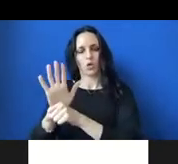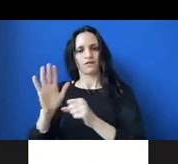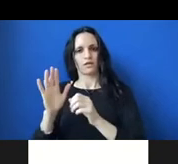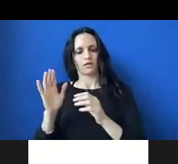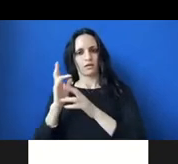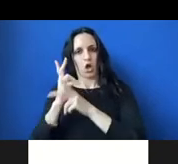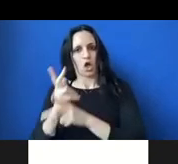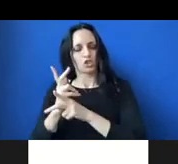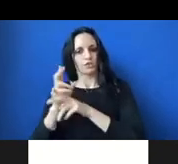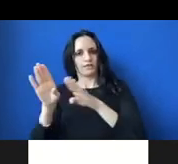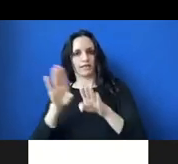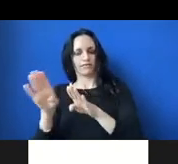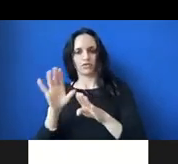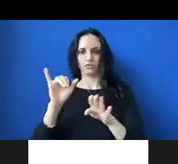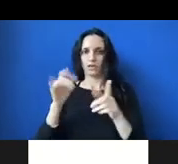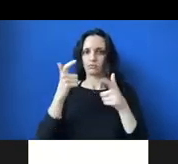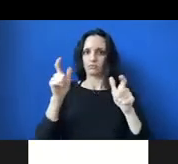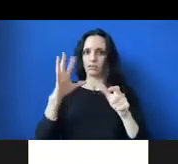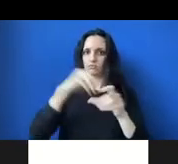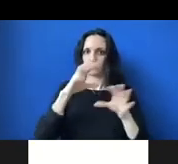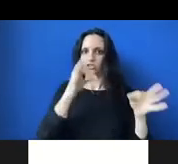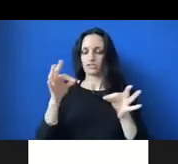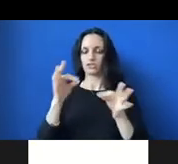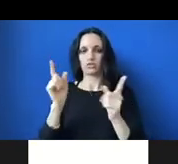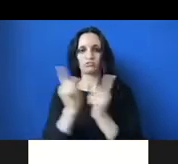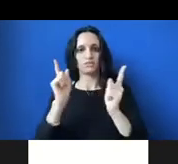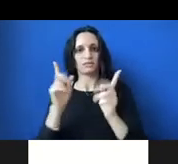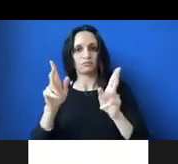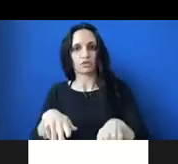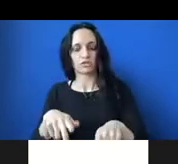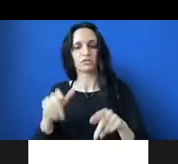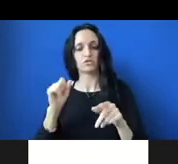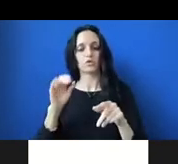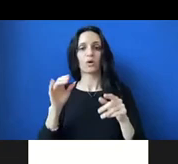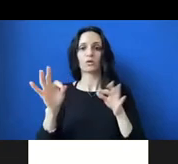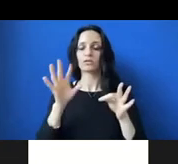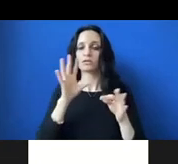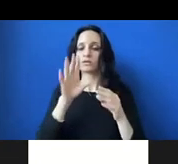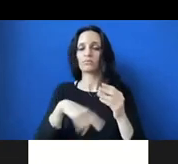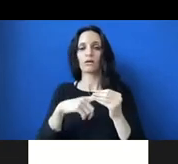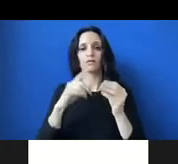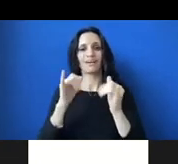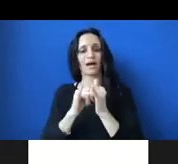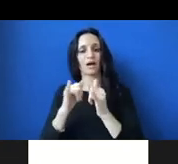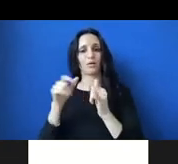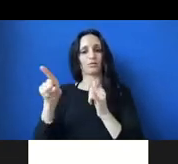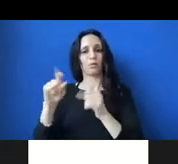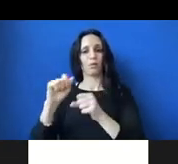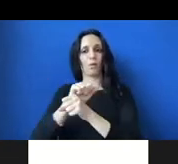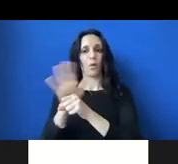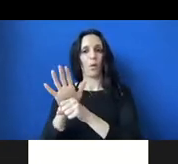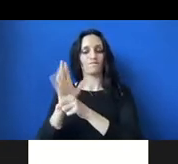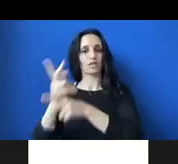in the decision to meet in person. And so they described that their ideas of how to be COVID cautious had to align. Um, and Elizabeth